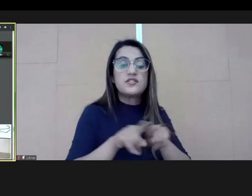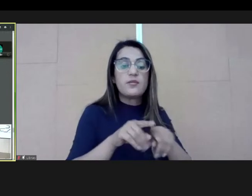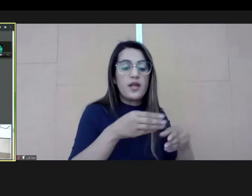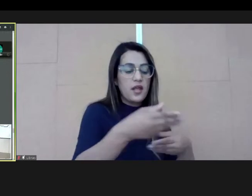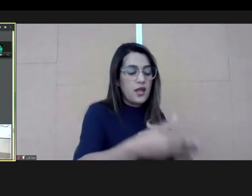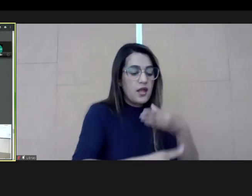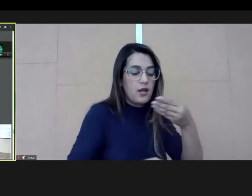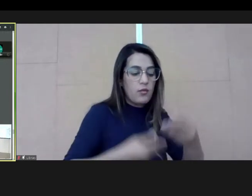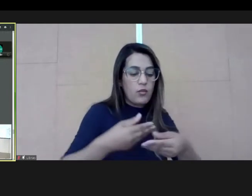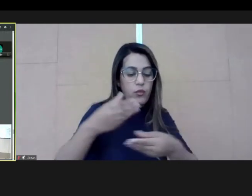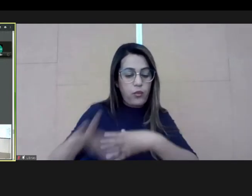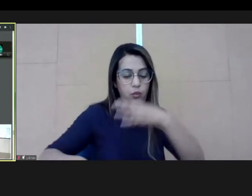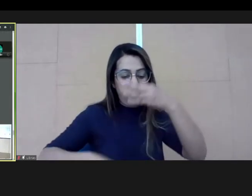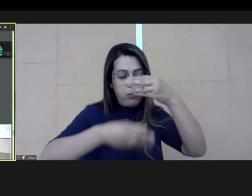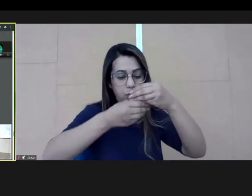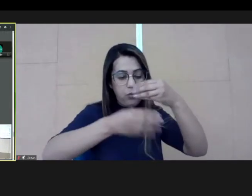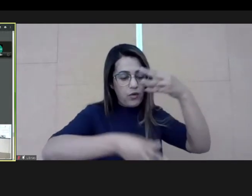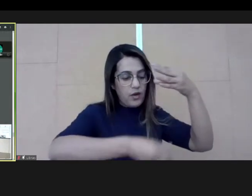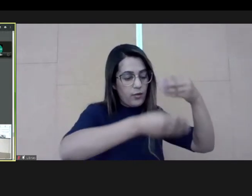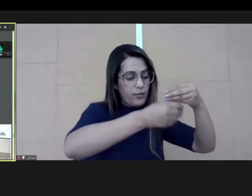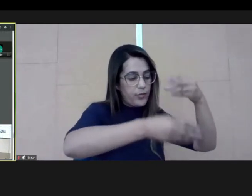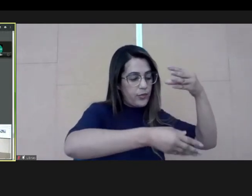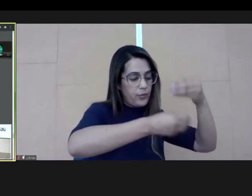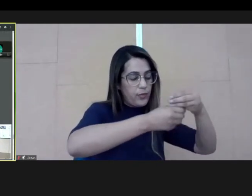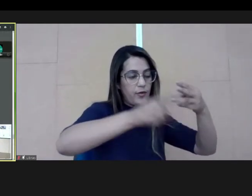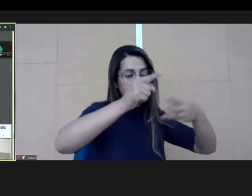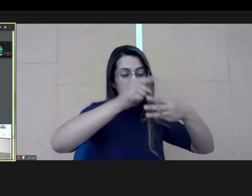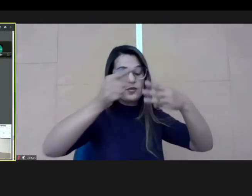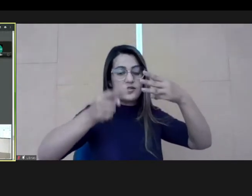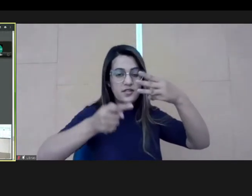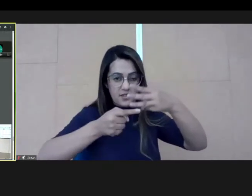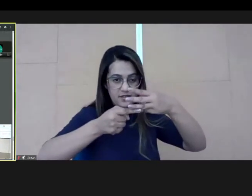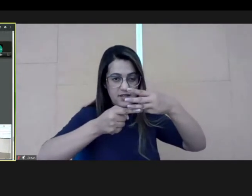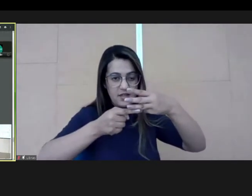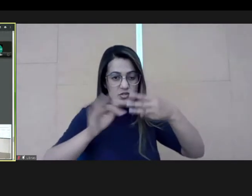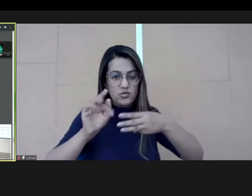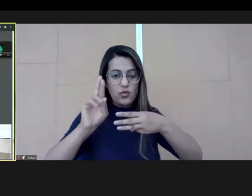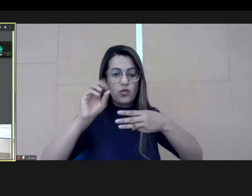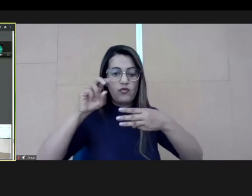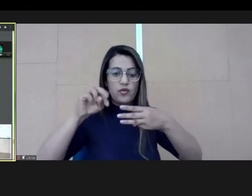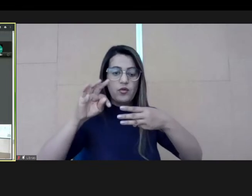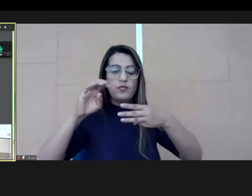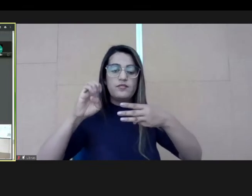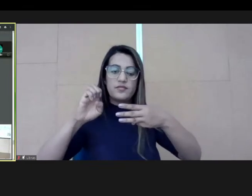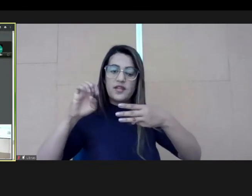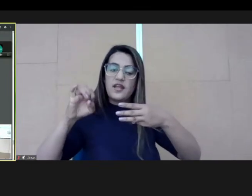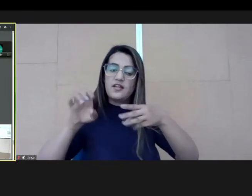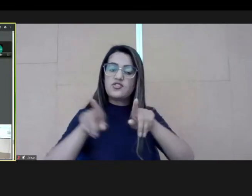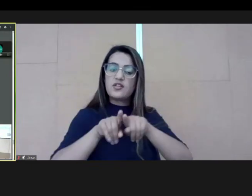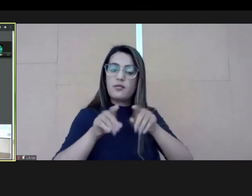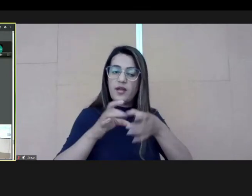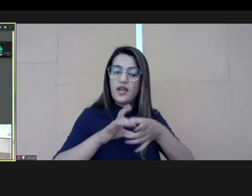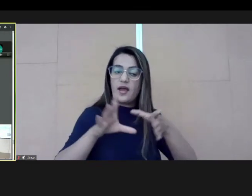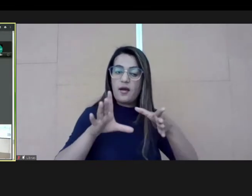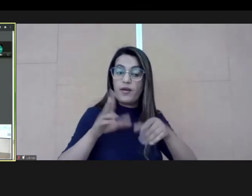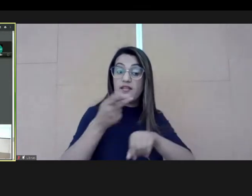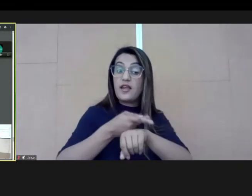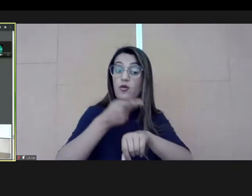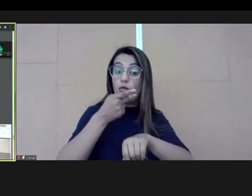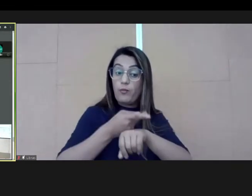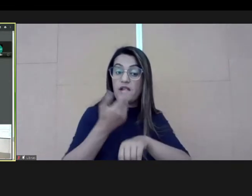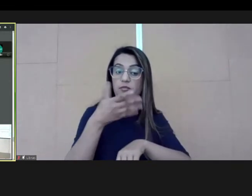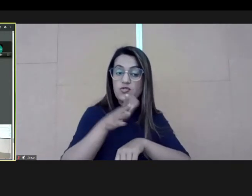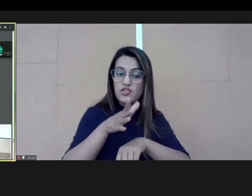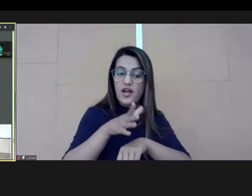Some actions that we normally involve, we try to put all these axes, the front-end is something that's open, it has